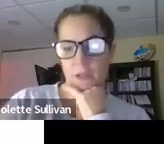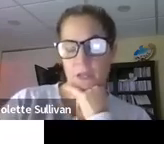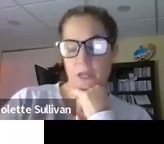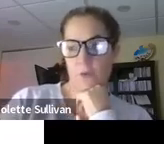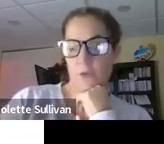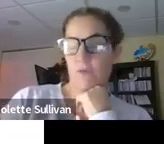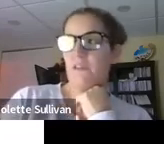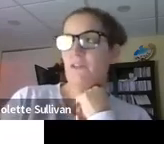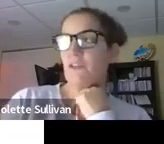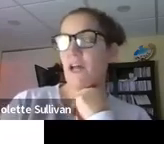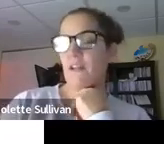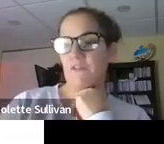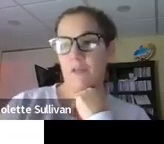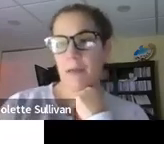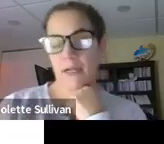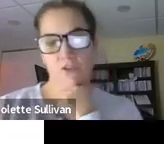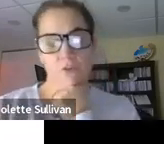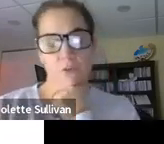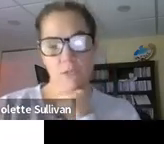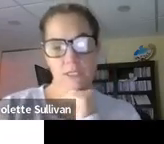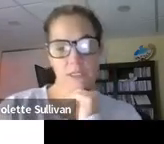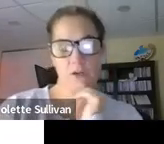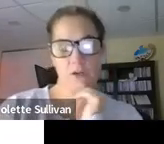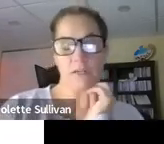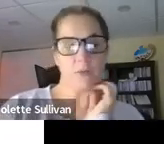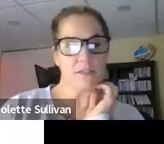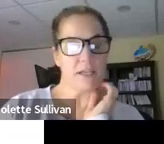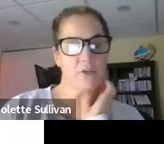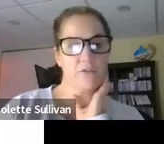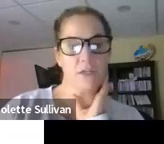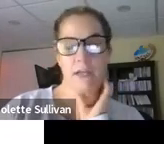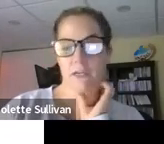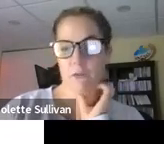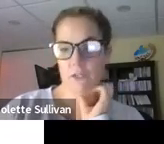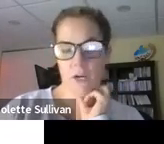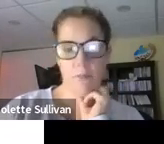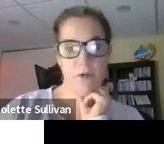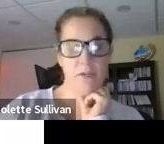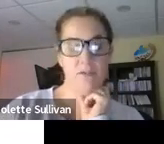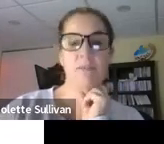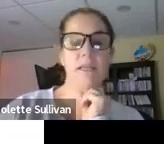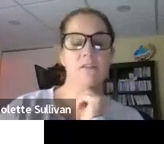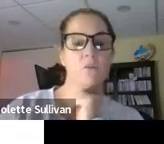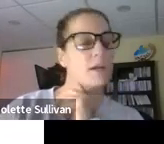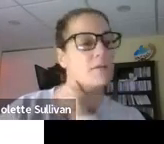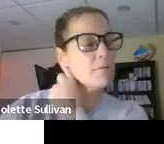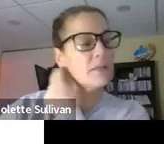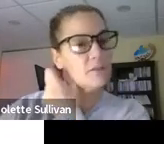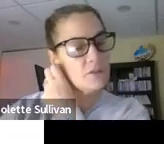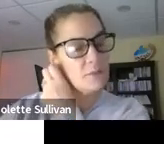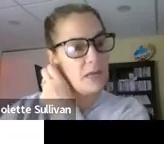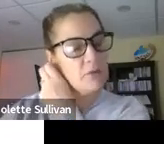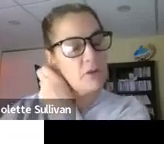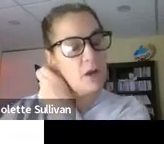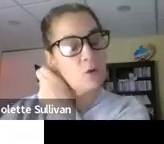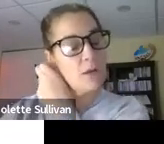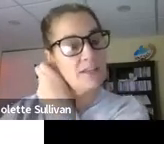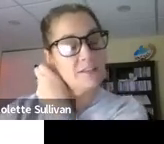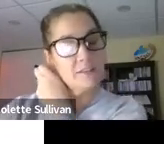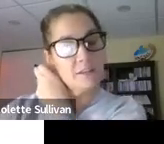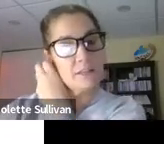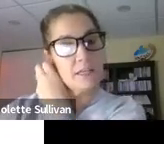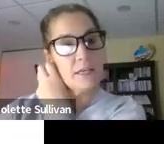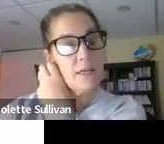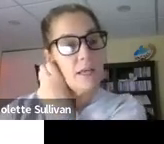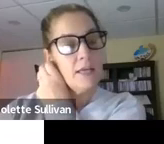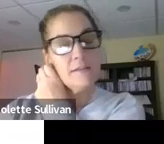course. We received a lot of feedback, too. We really, you know, we take your feedback and really try to put it into place, and one of the bits of feedback we've gotten quite